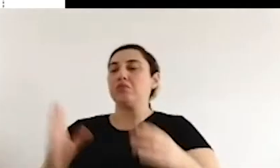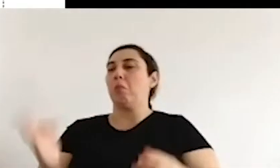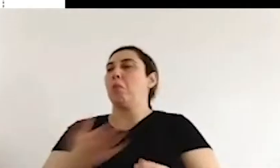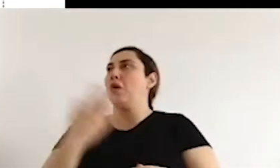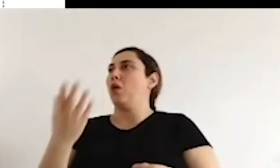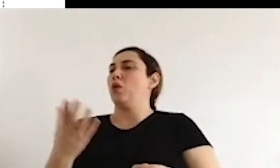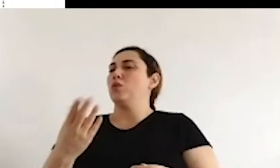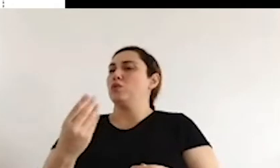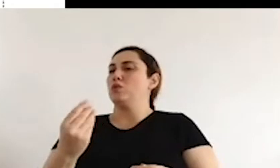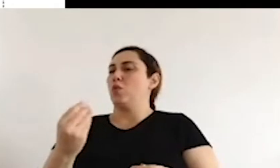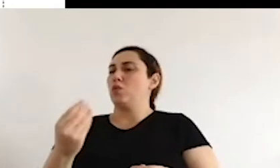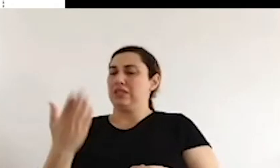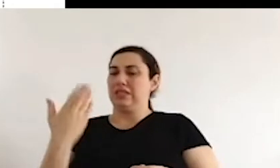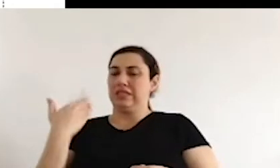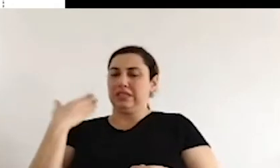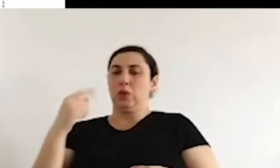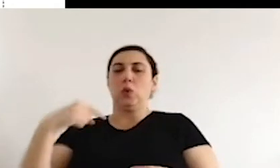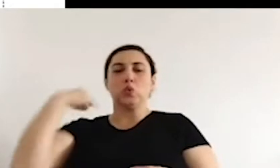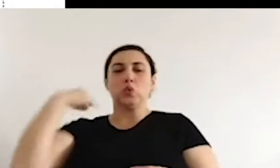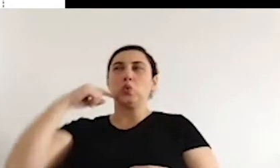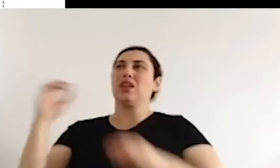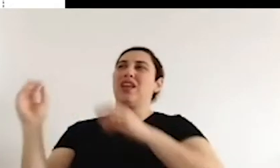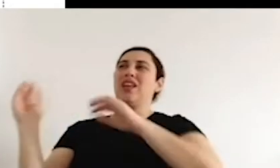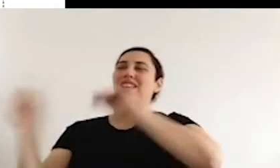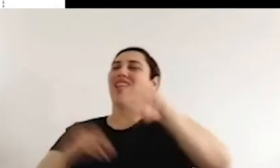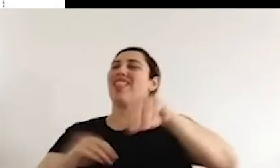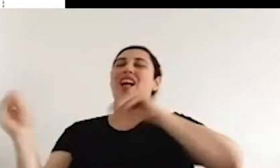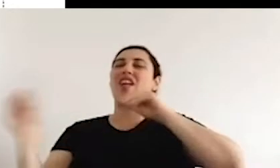church in Istanbul and took off the cross.